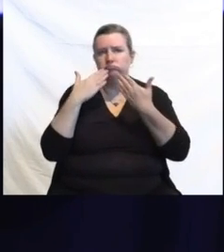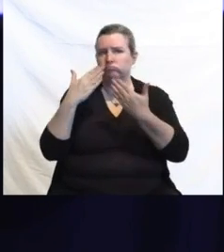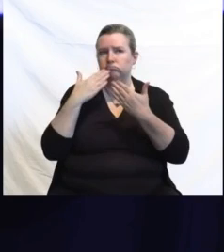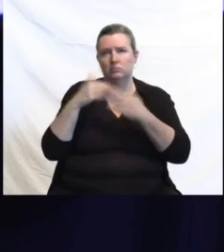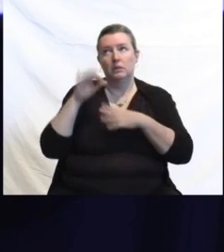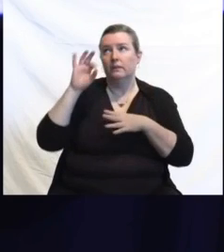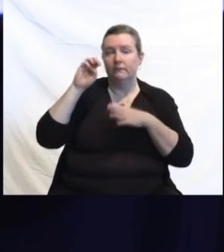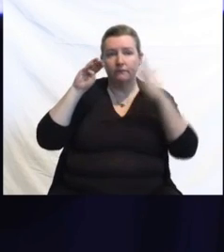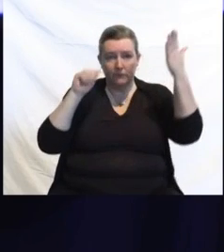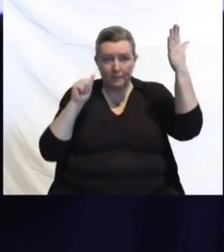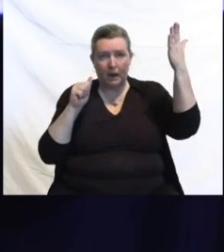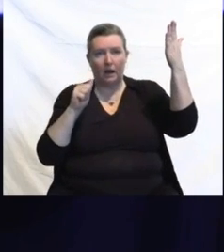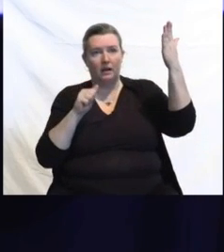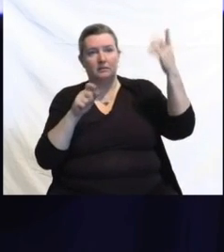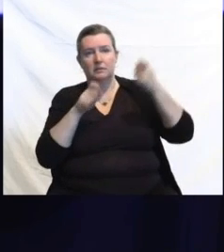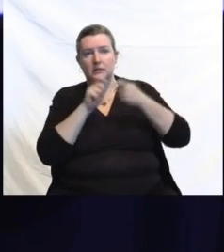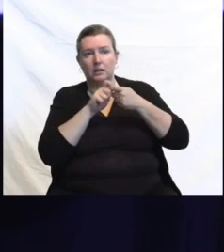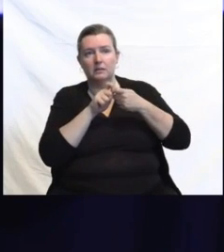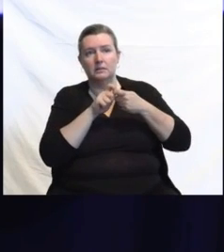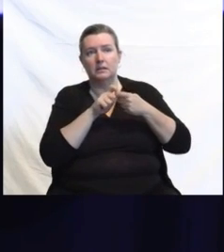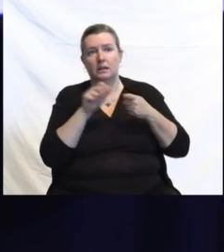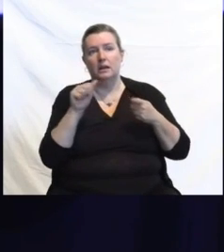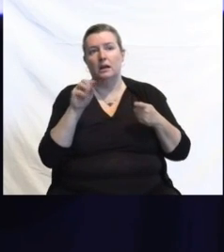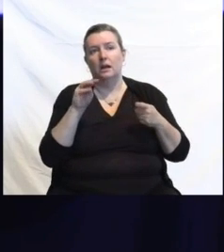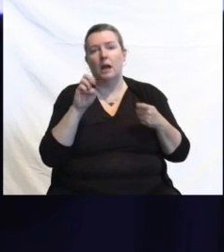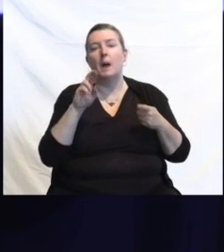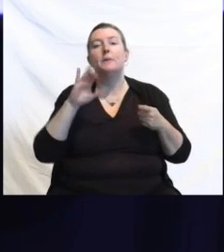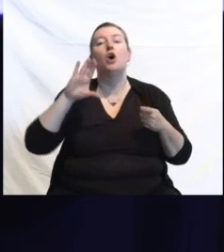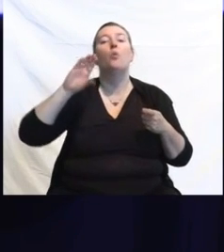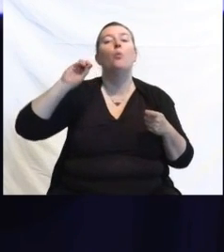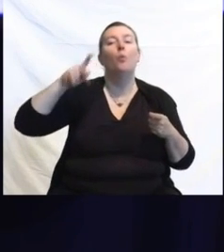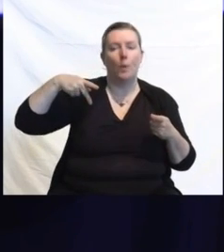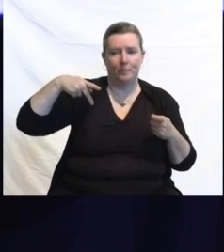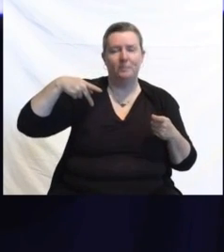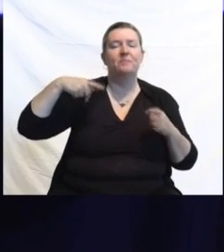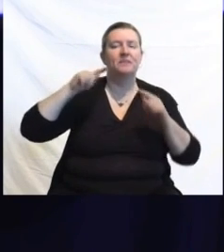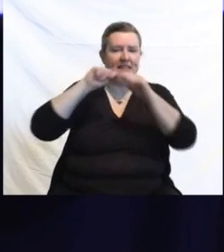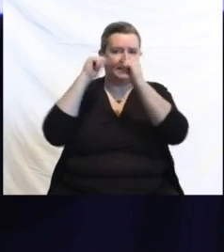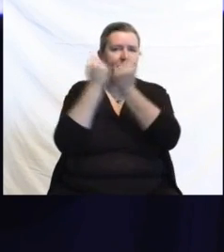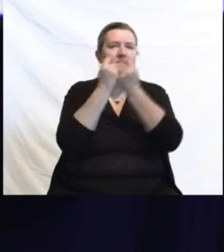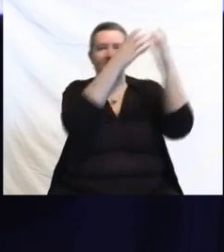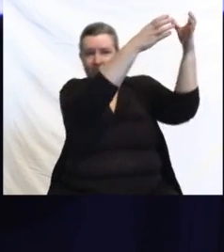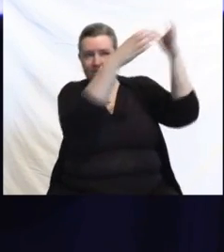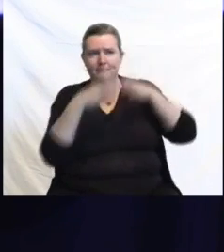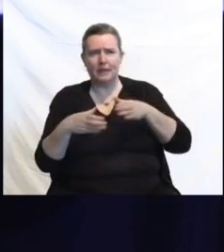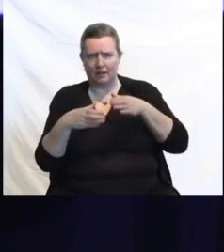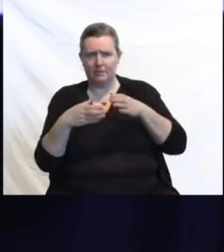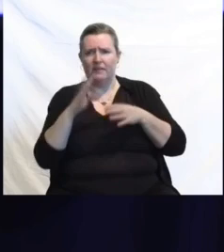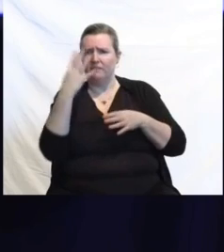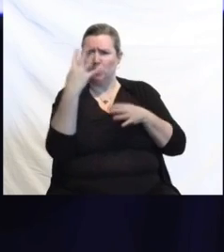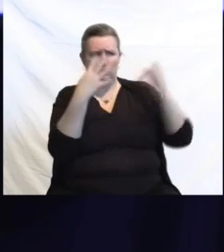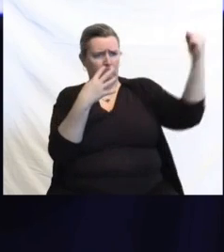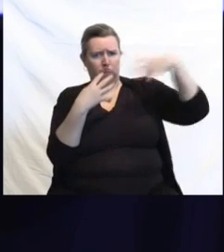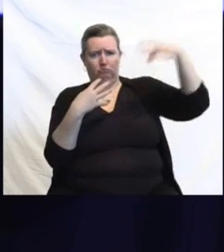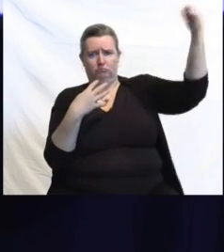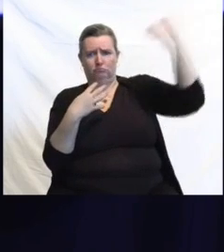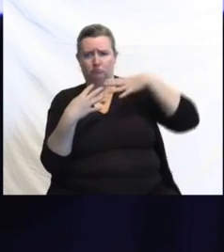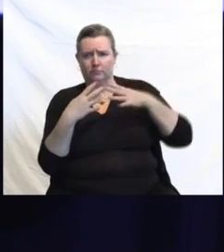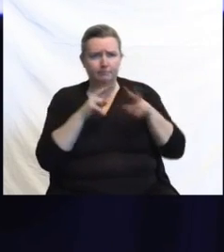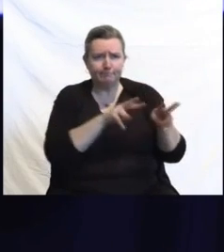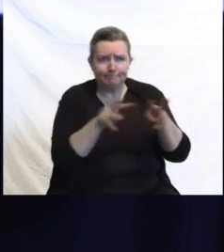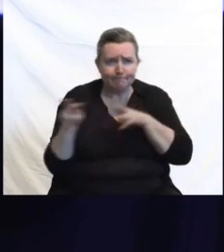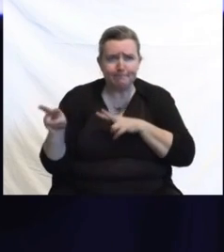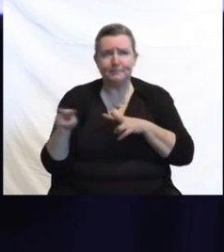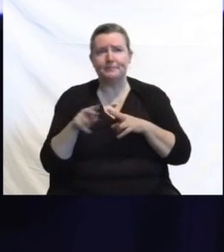AmeriCorps team for coming in here. They had four teams that assisted in the field. They did 106 damage assessments.